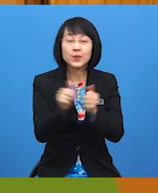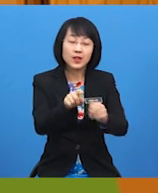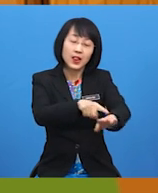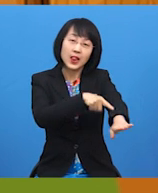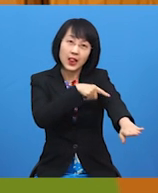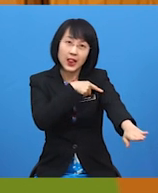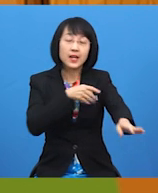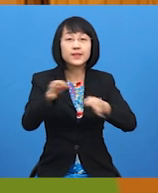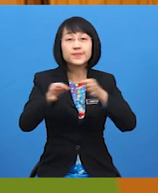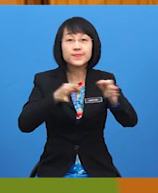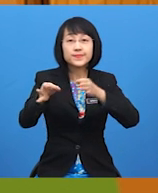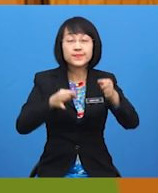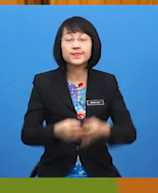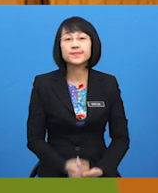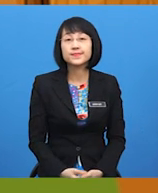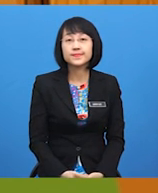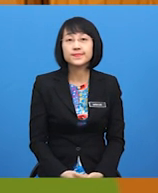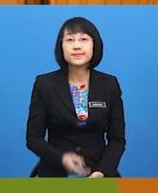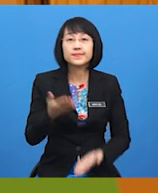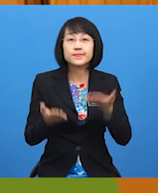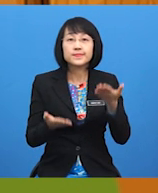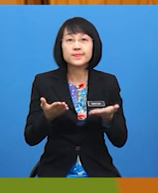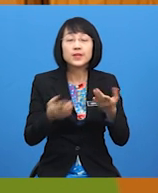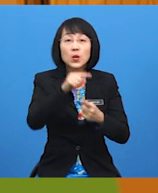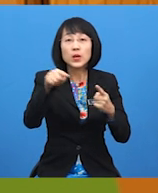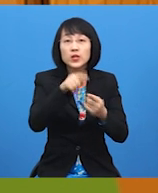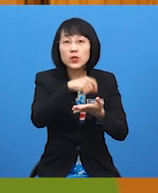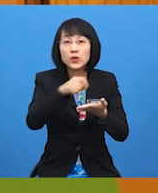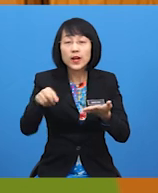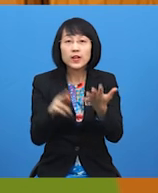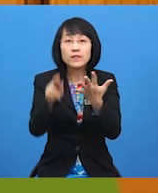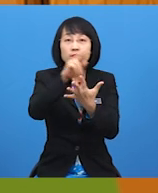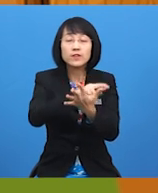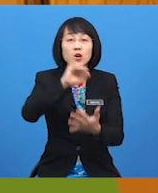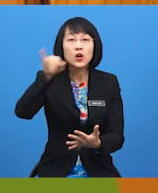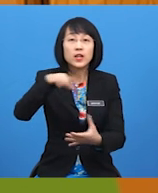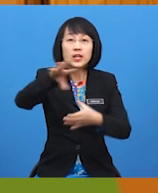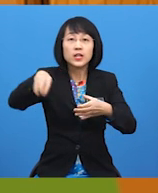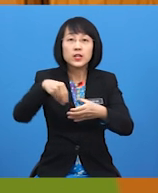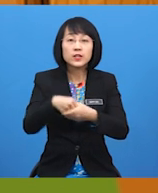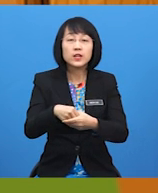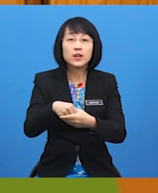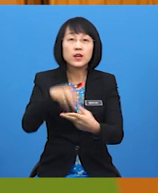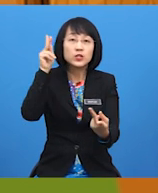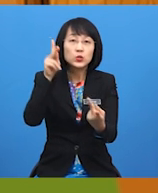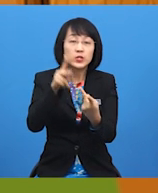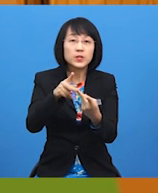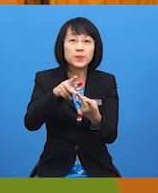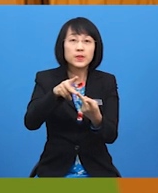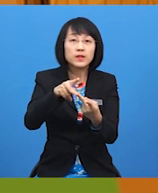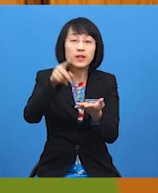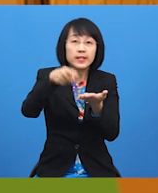explanation. When you write a review, just include suitable details